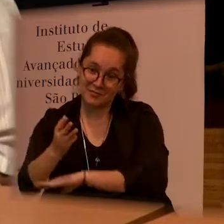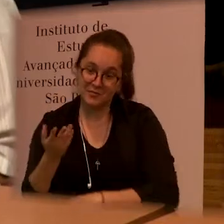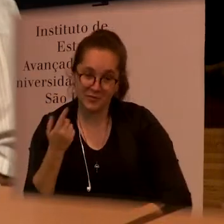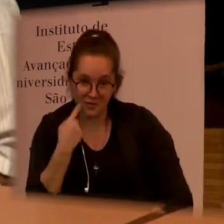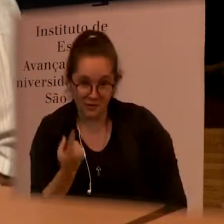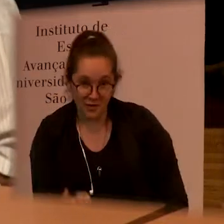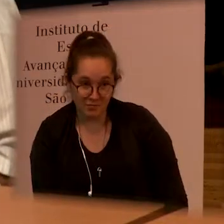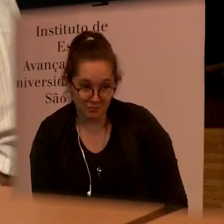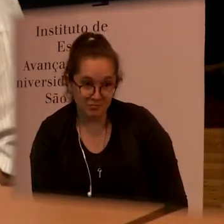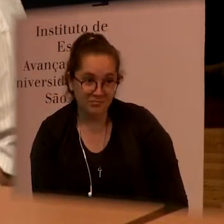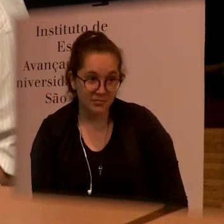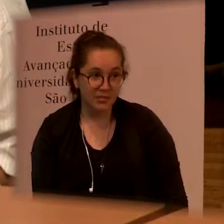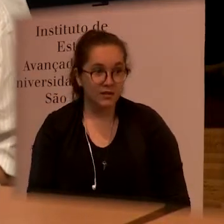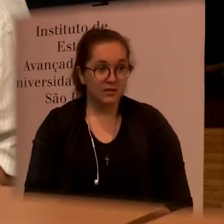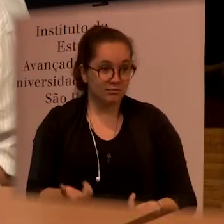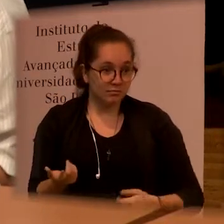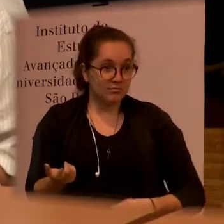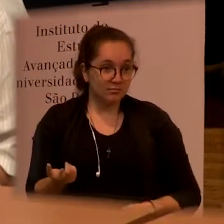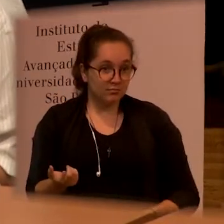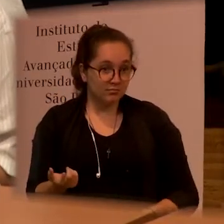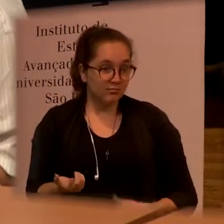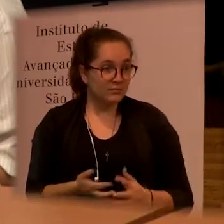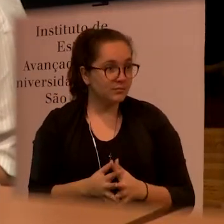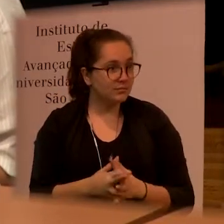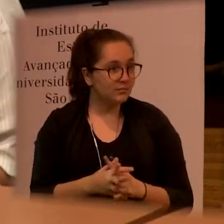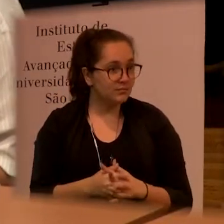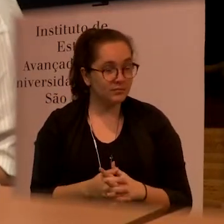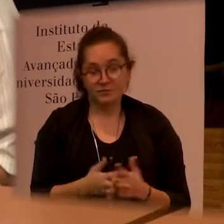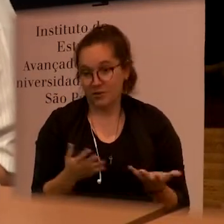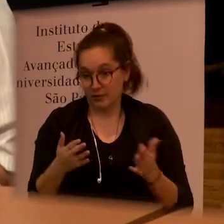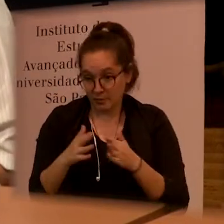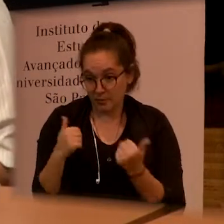and maybe we could train people to identify these voices